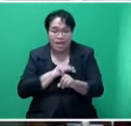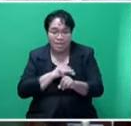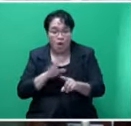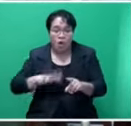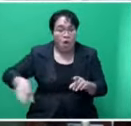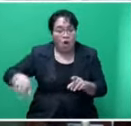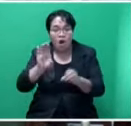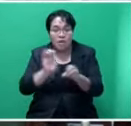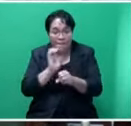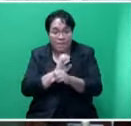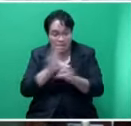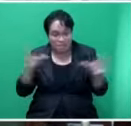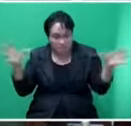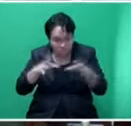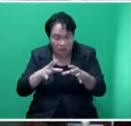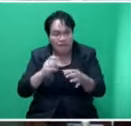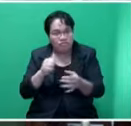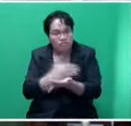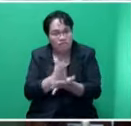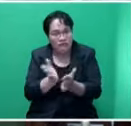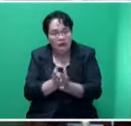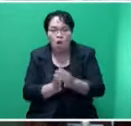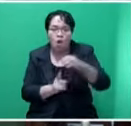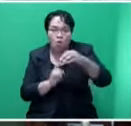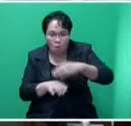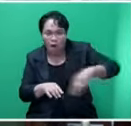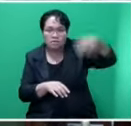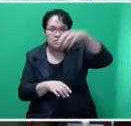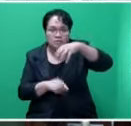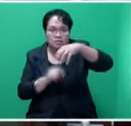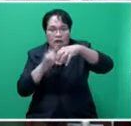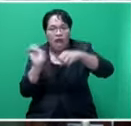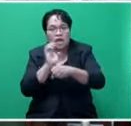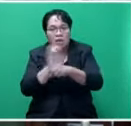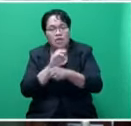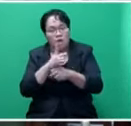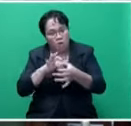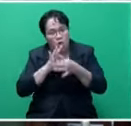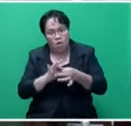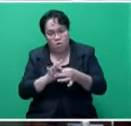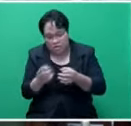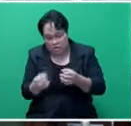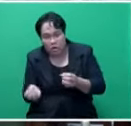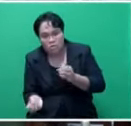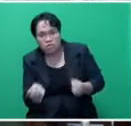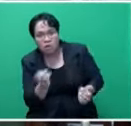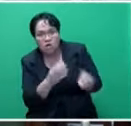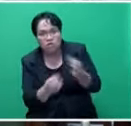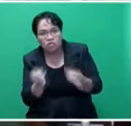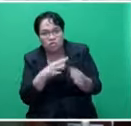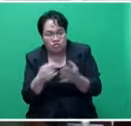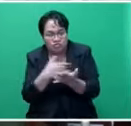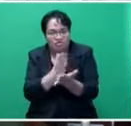shares and they have one company that will own all the infrastructure and they all contribute towards that and the shared costs